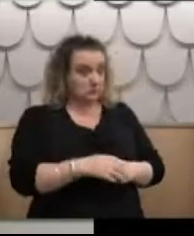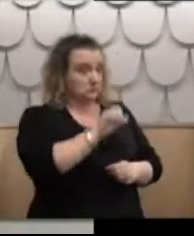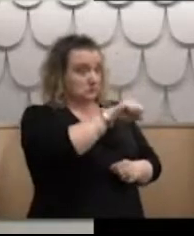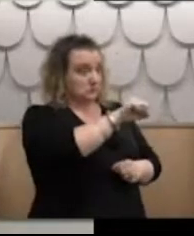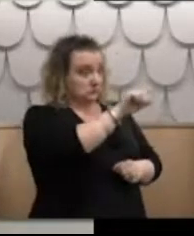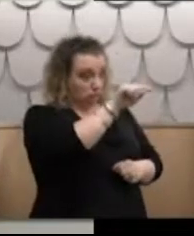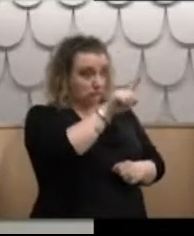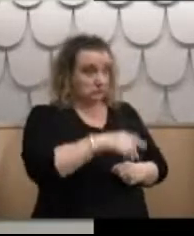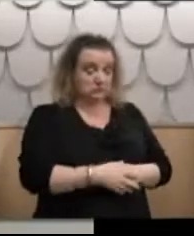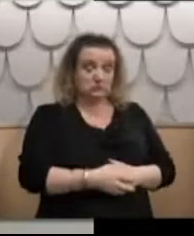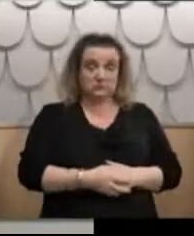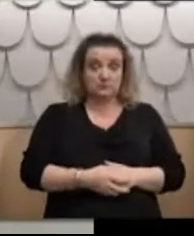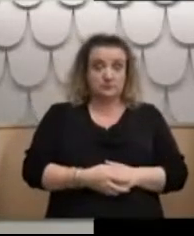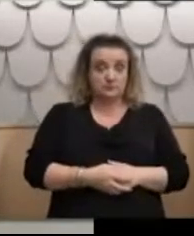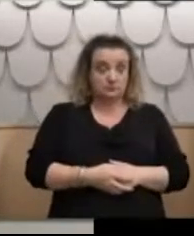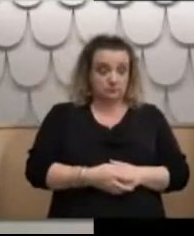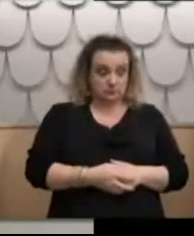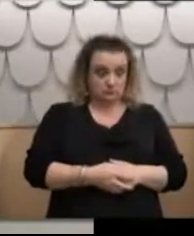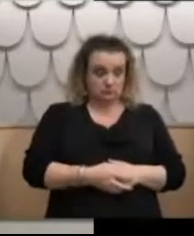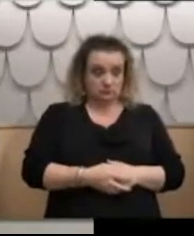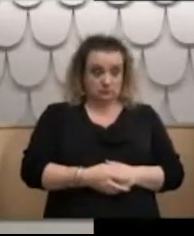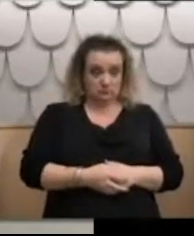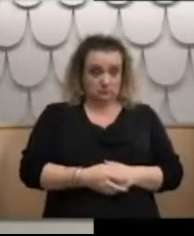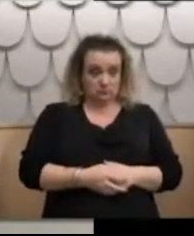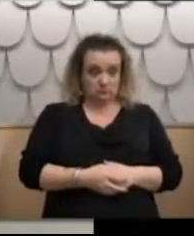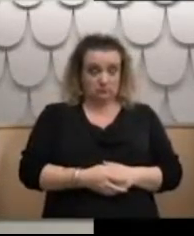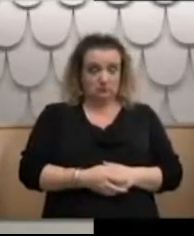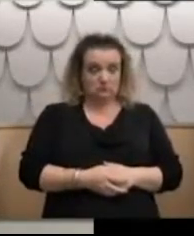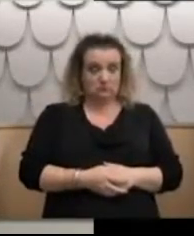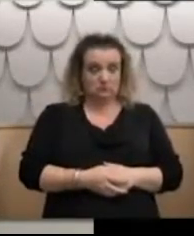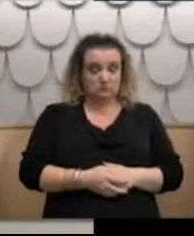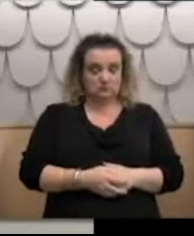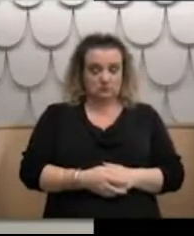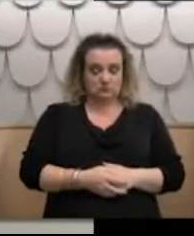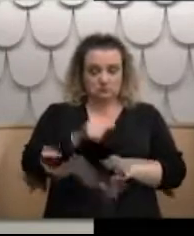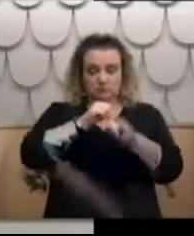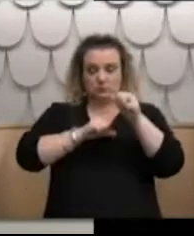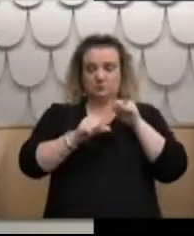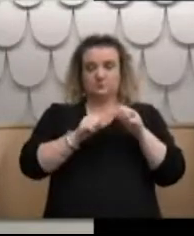Yeah, that's true. Yes. Yes, it was. Yeah. So, just going back on